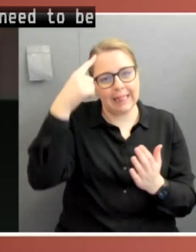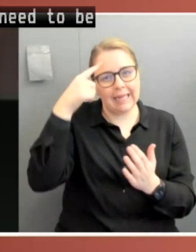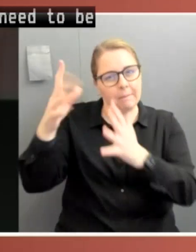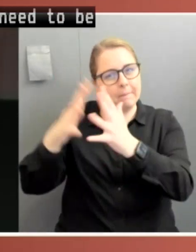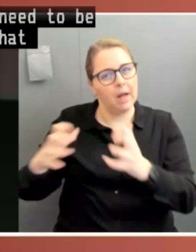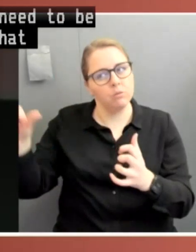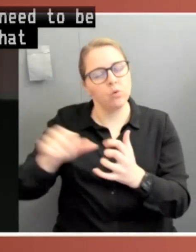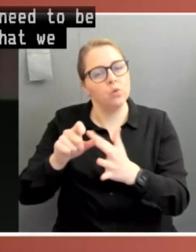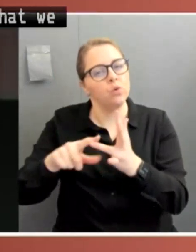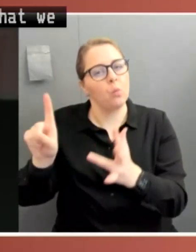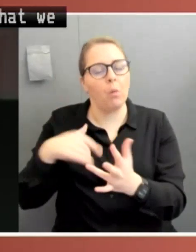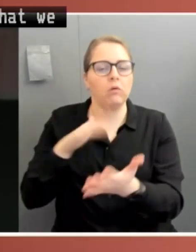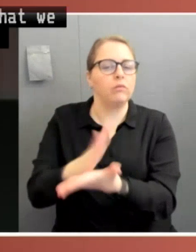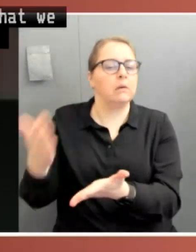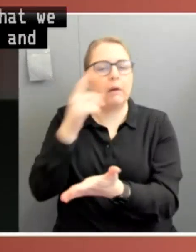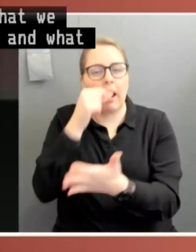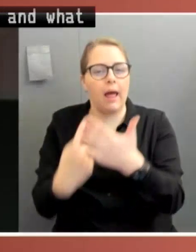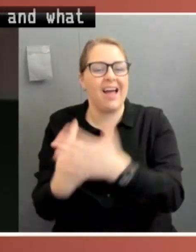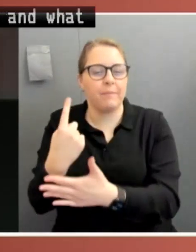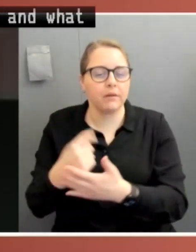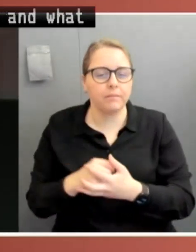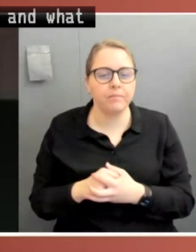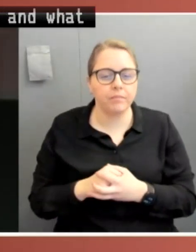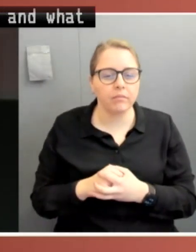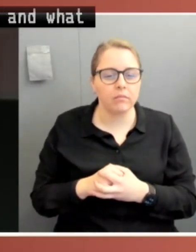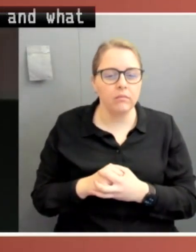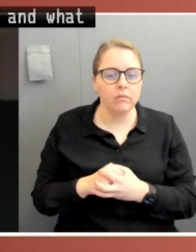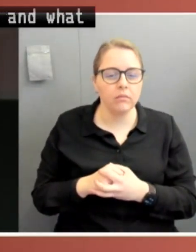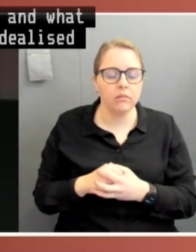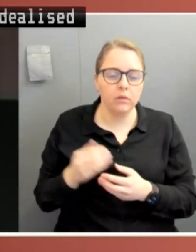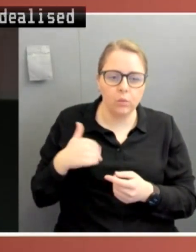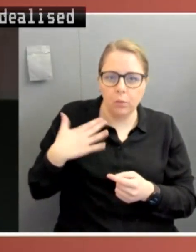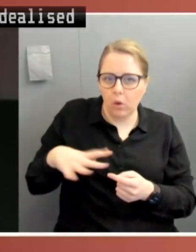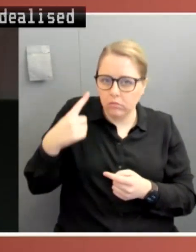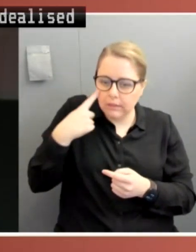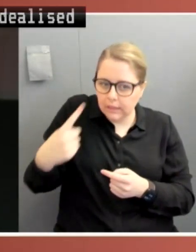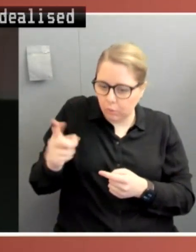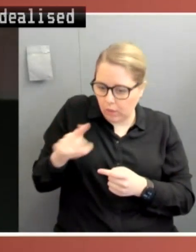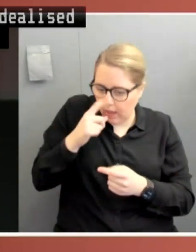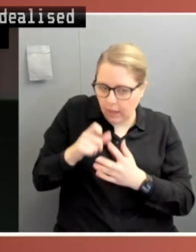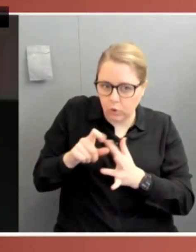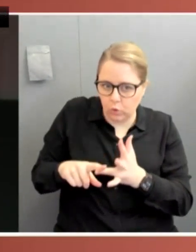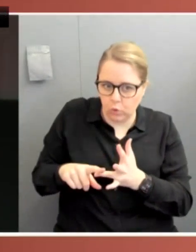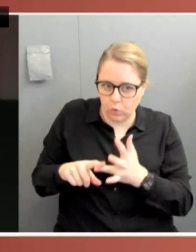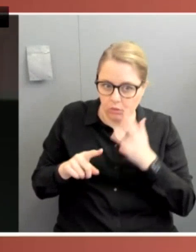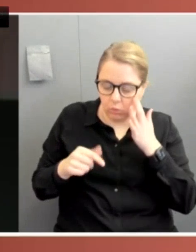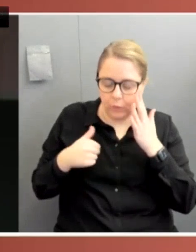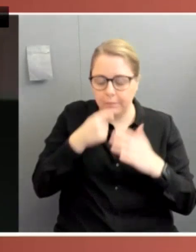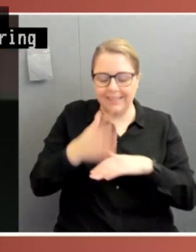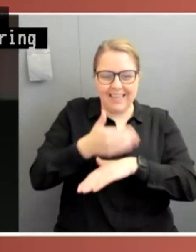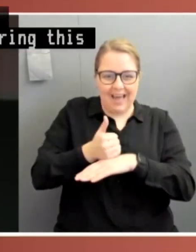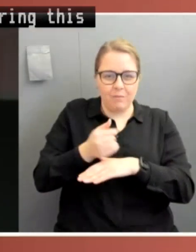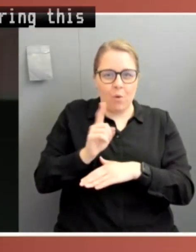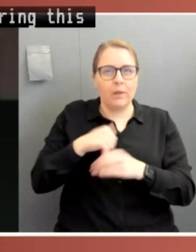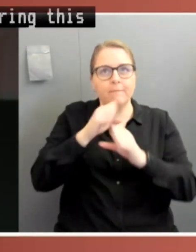we set up was perhaps an idealised form of what we would like Parliament to have done during this particular pandemic. But we need to realise that